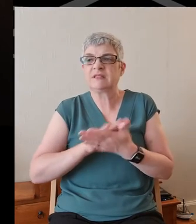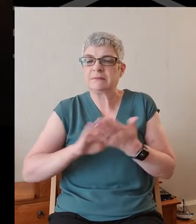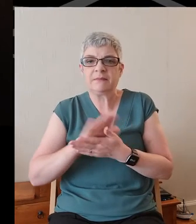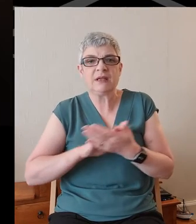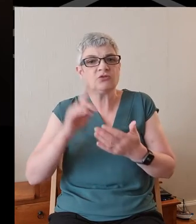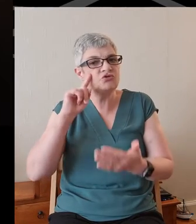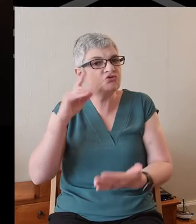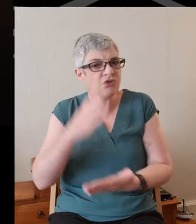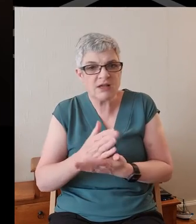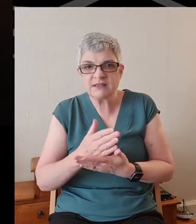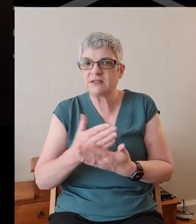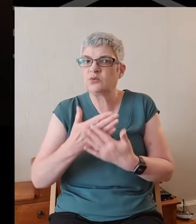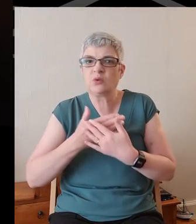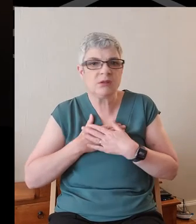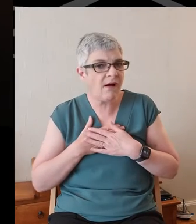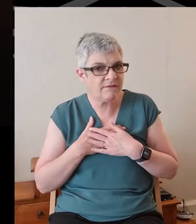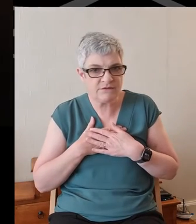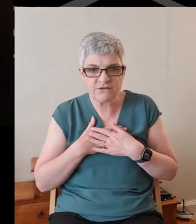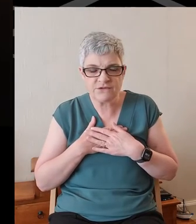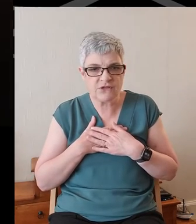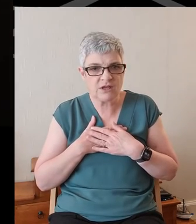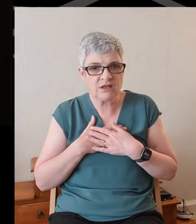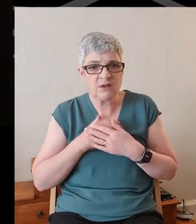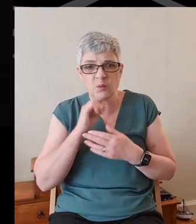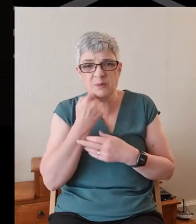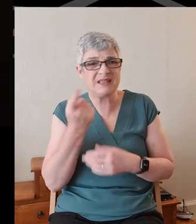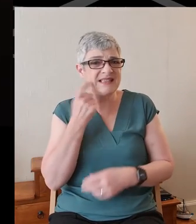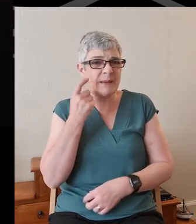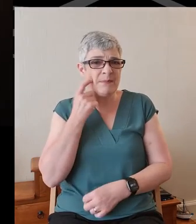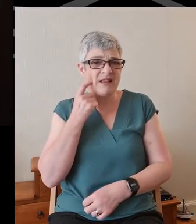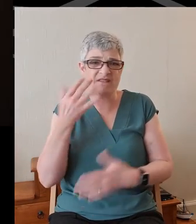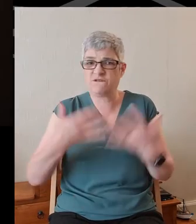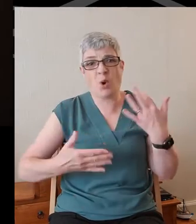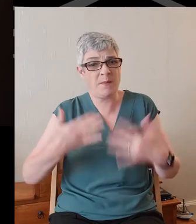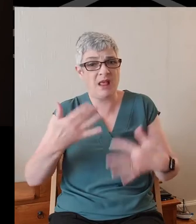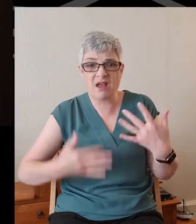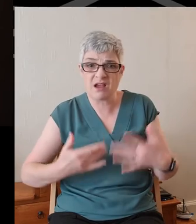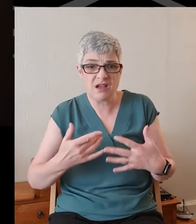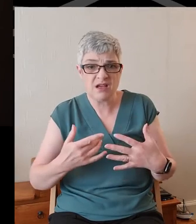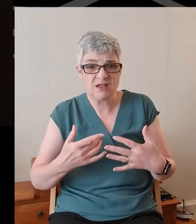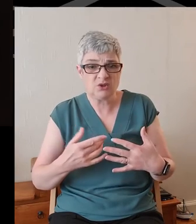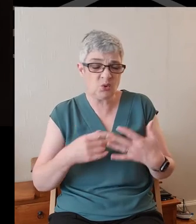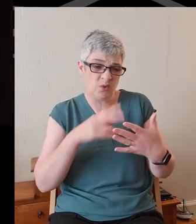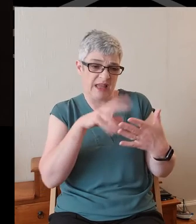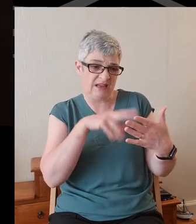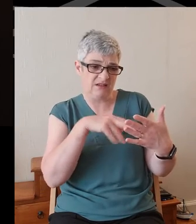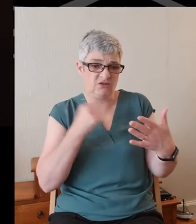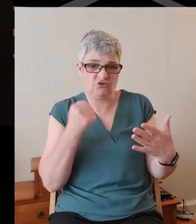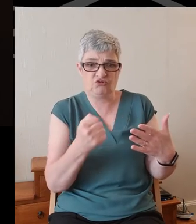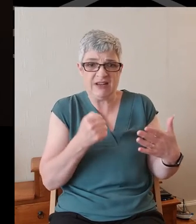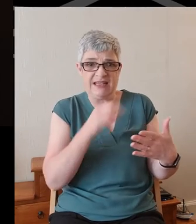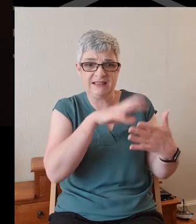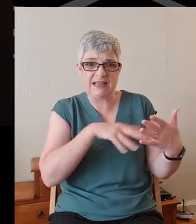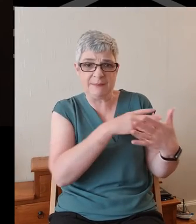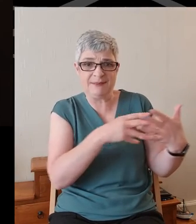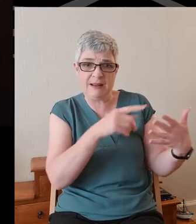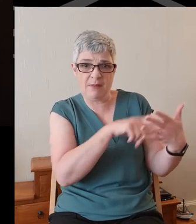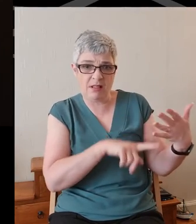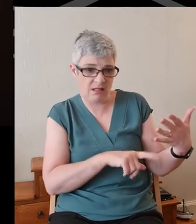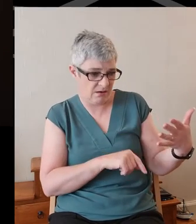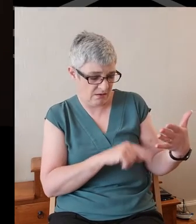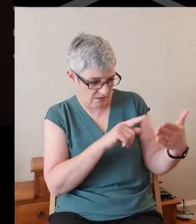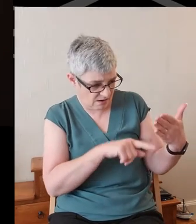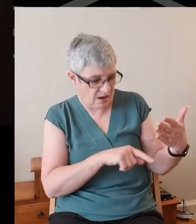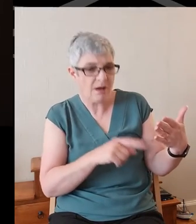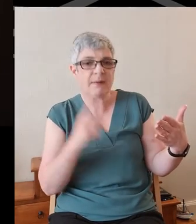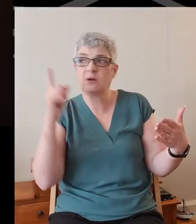trust and not one of love. It would just be simply a formula. would be a bit like reading the train timetable, except that